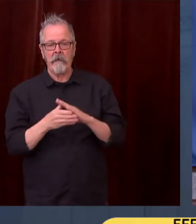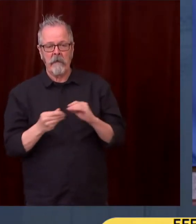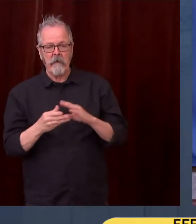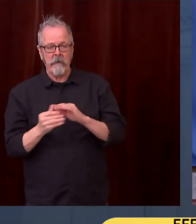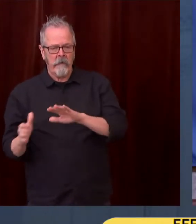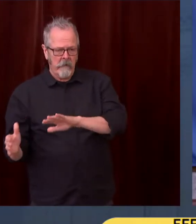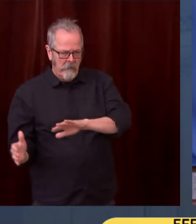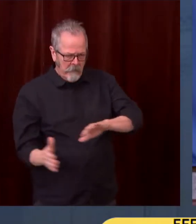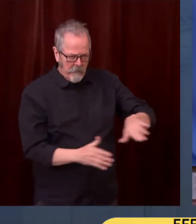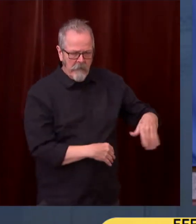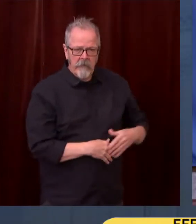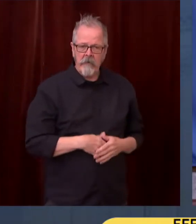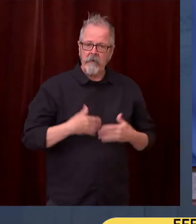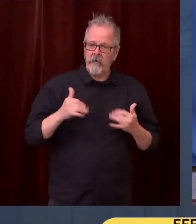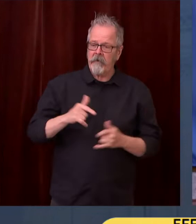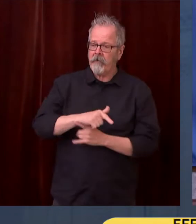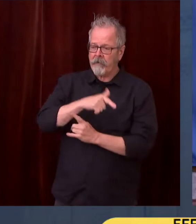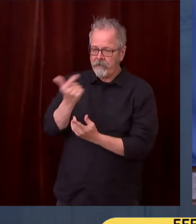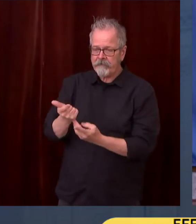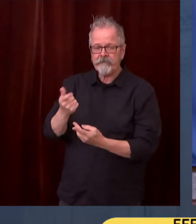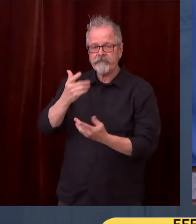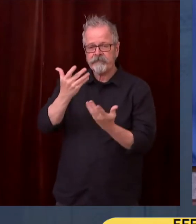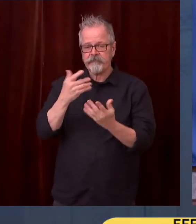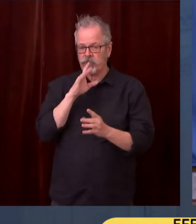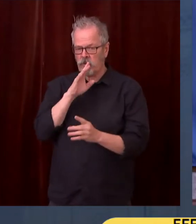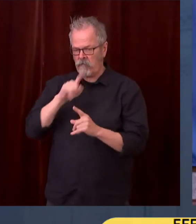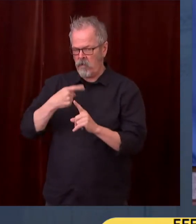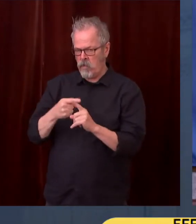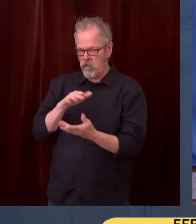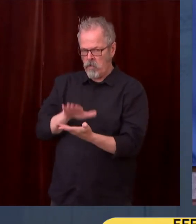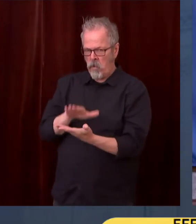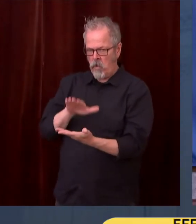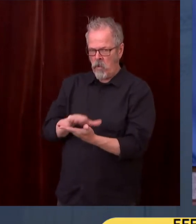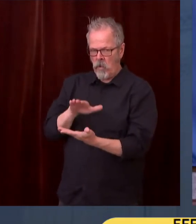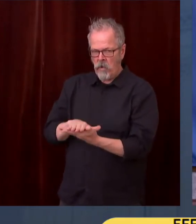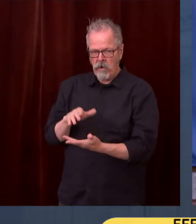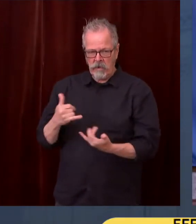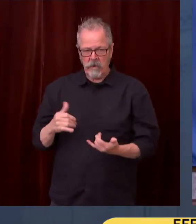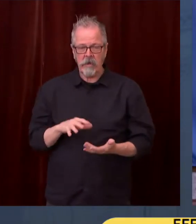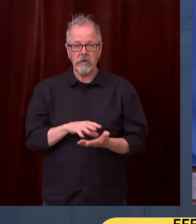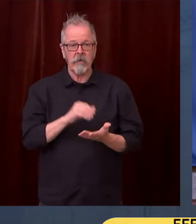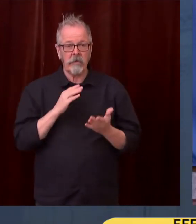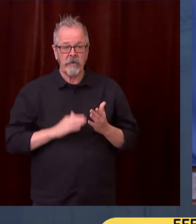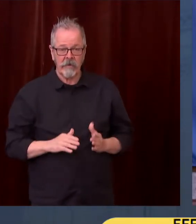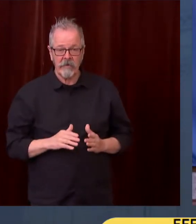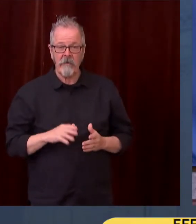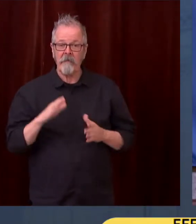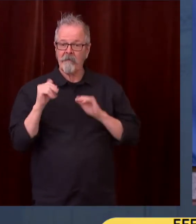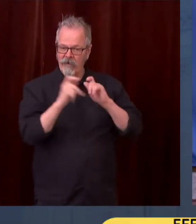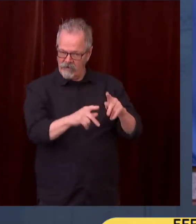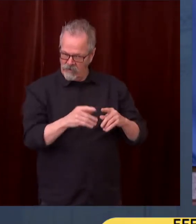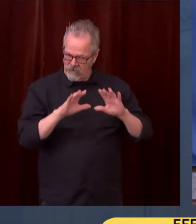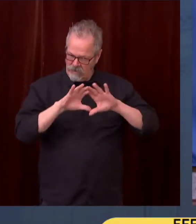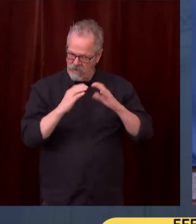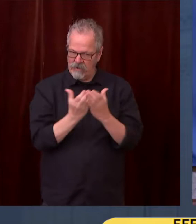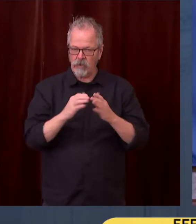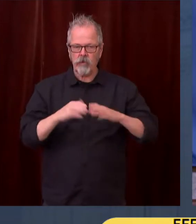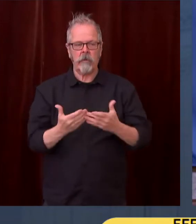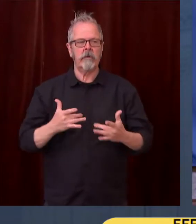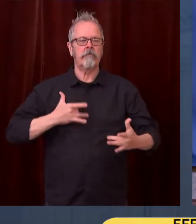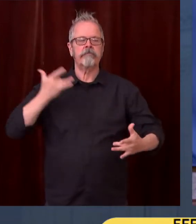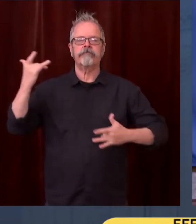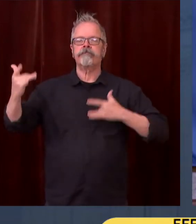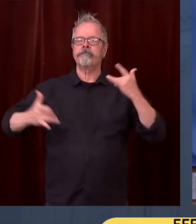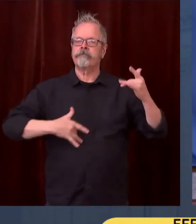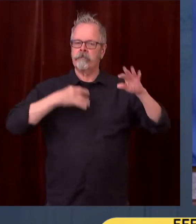our state has made in the last several weeks. I'm pleased to say that as of this week, every school district in the